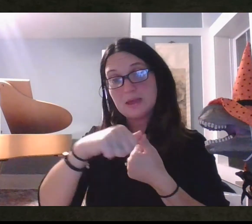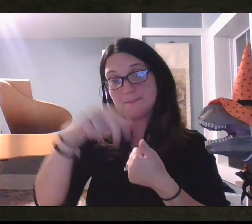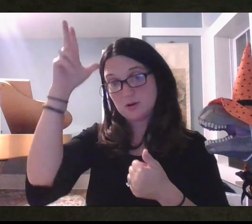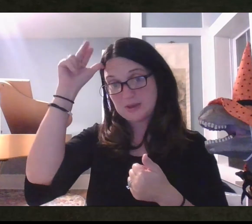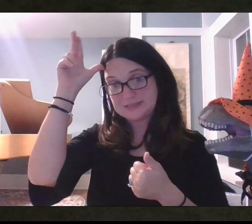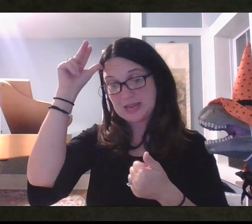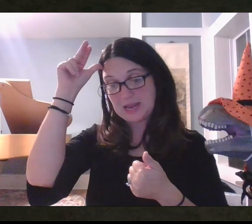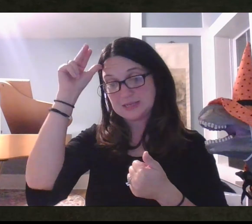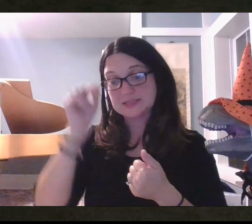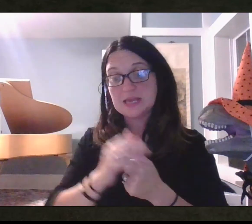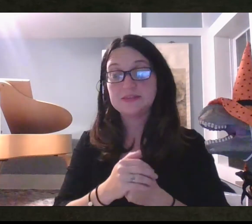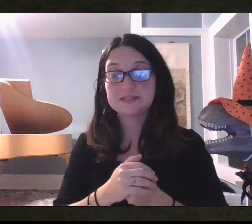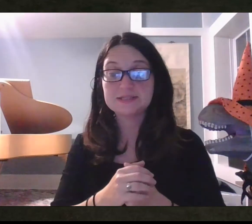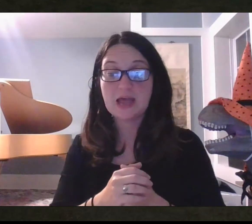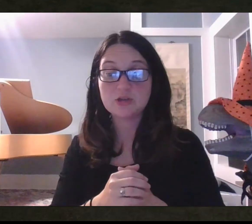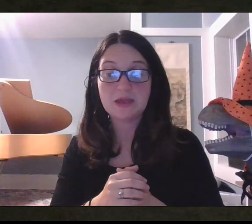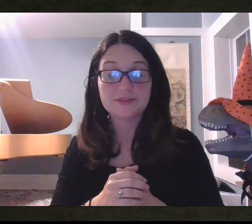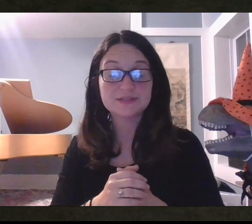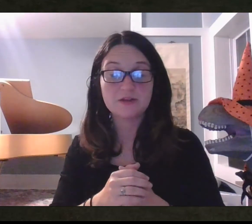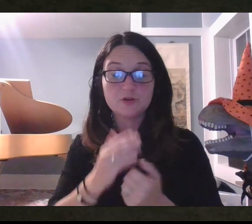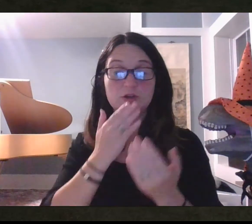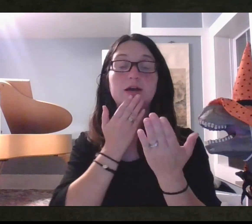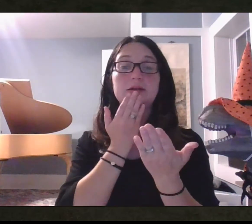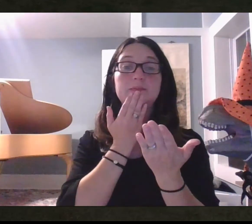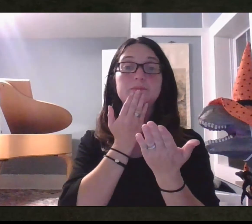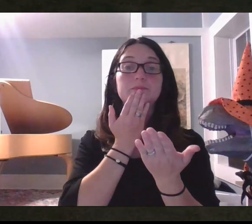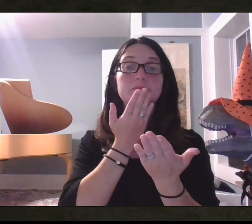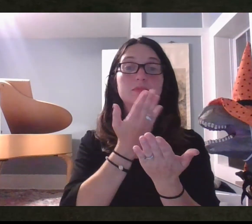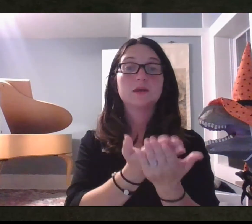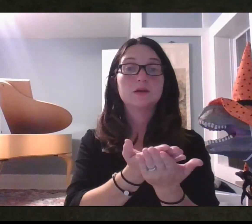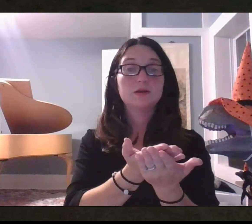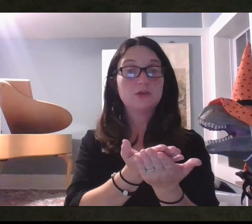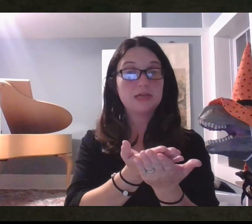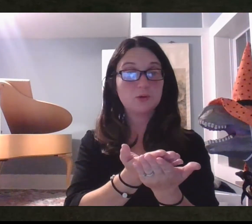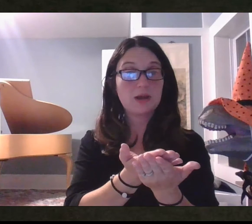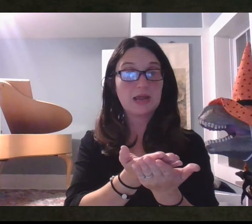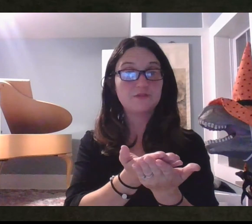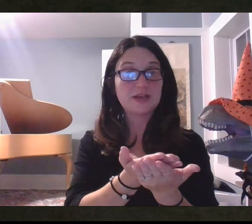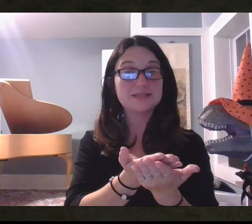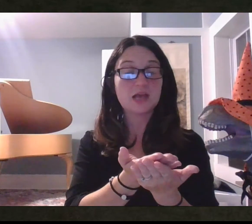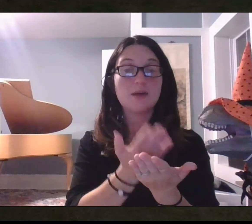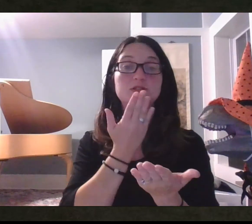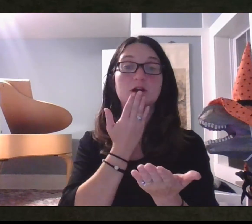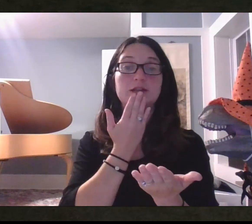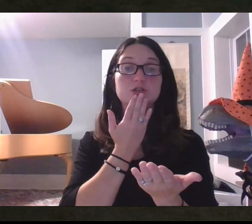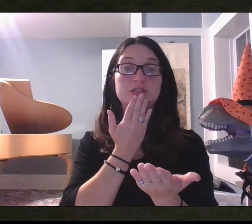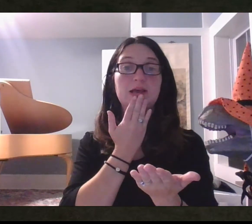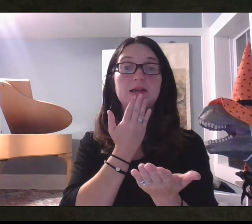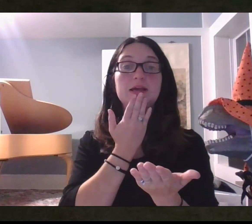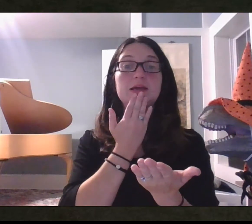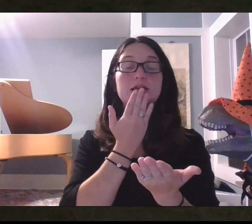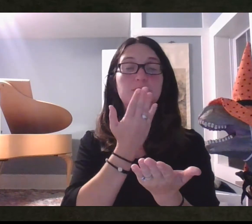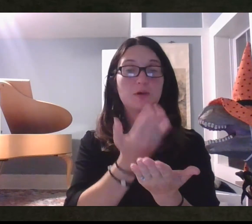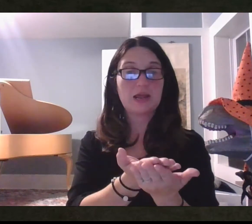Now, remember Mustangs, this is how you make the sign for good. You keep your hand facing up. You start at